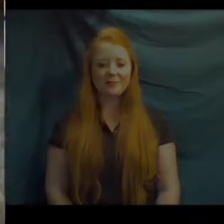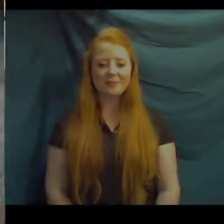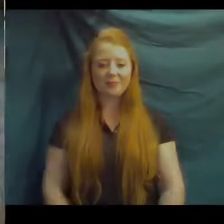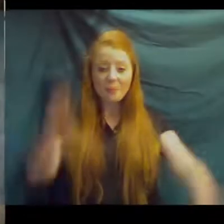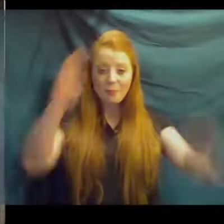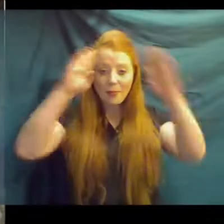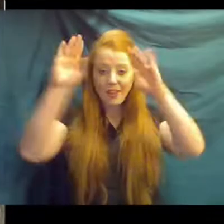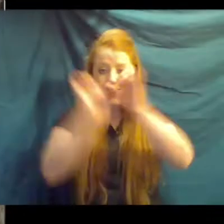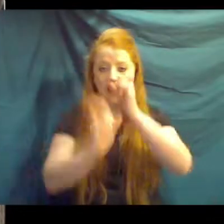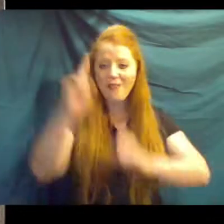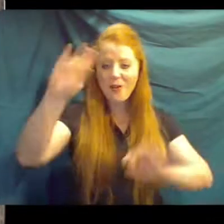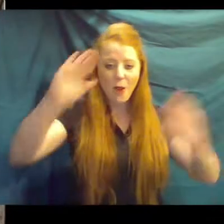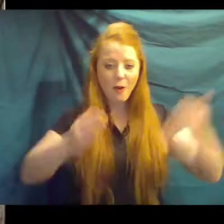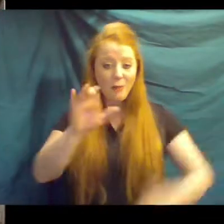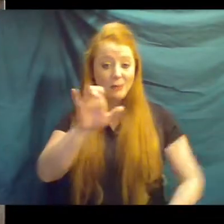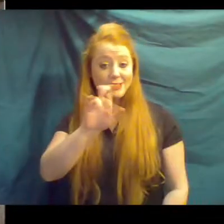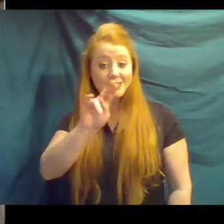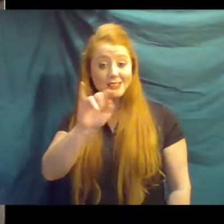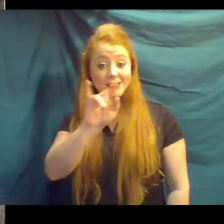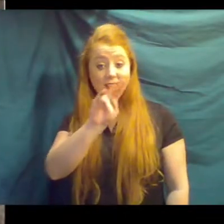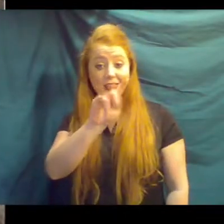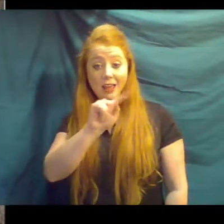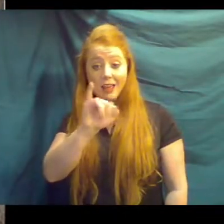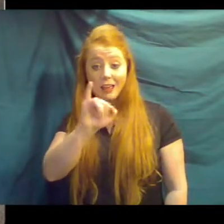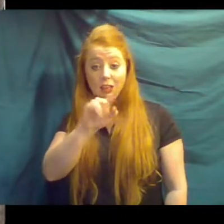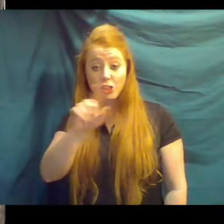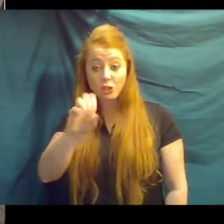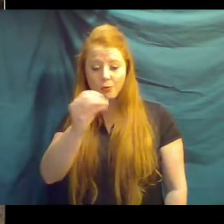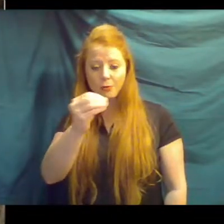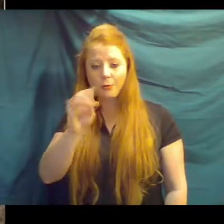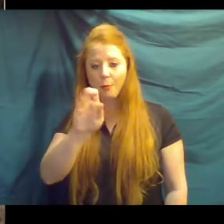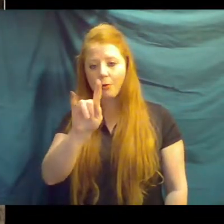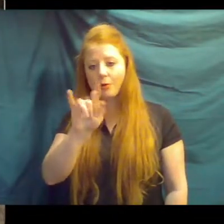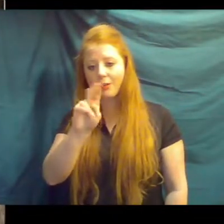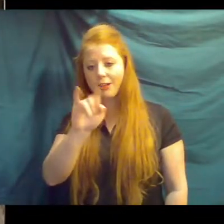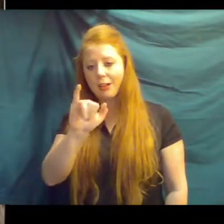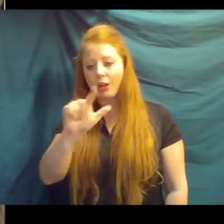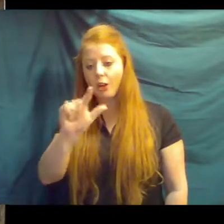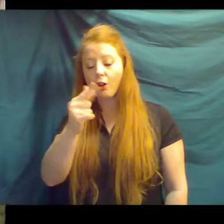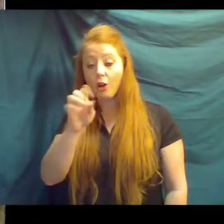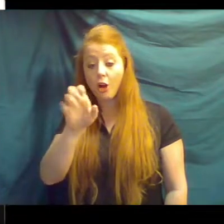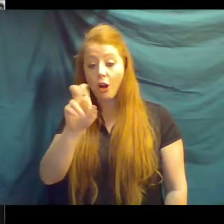Hi everybody, welcome to the Cincinnati Zoo and Botanical Garden. My name is Amanda.